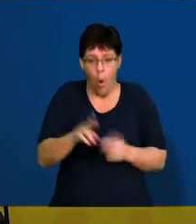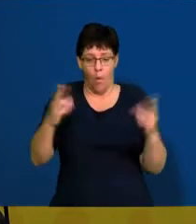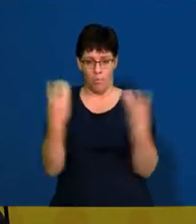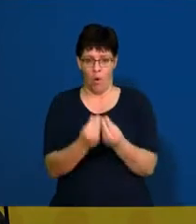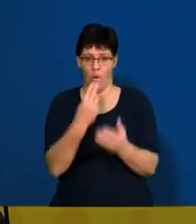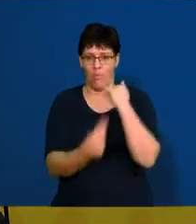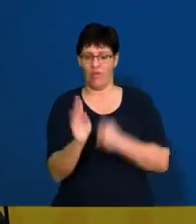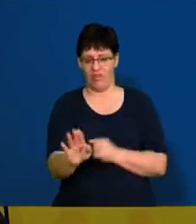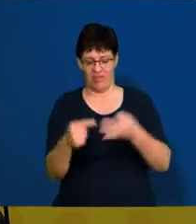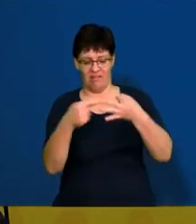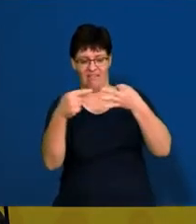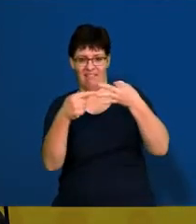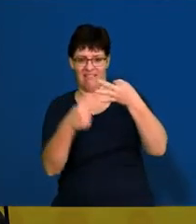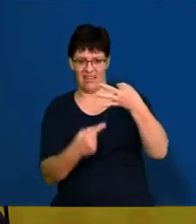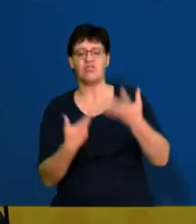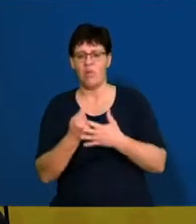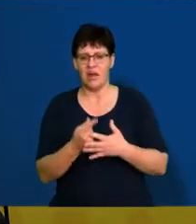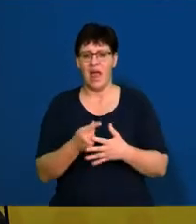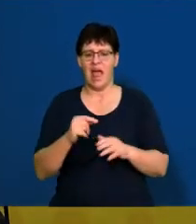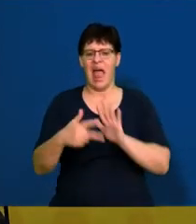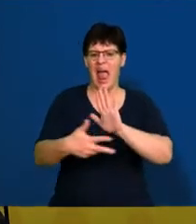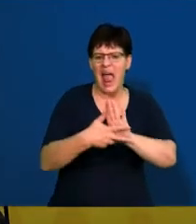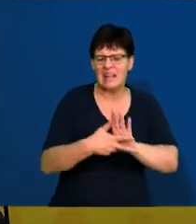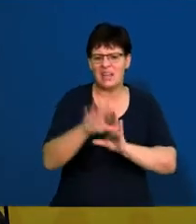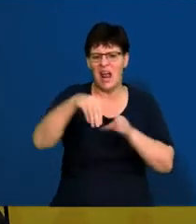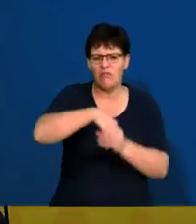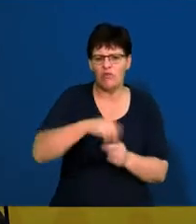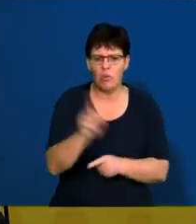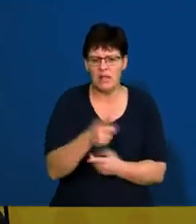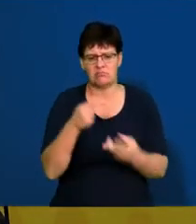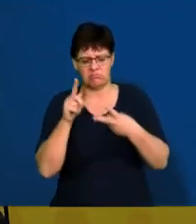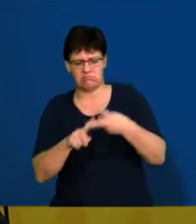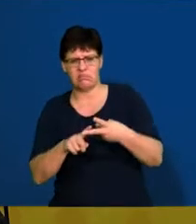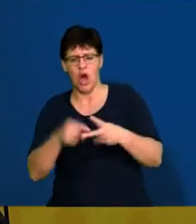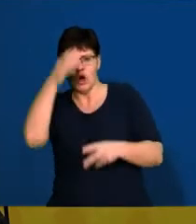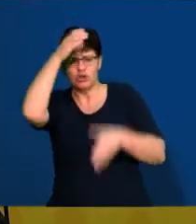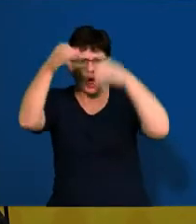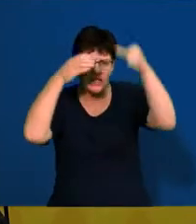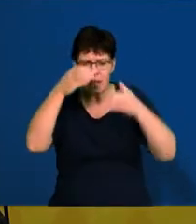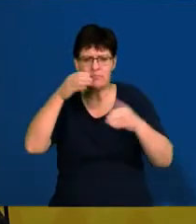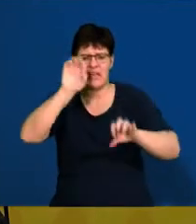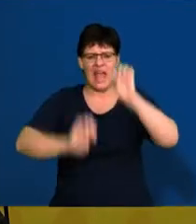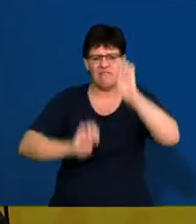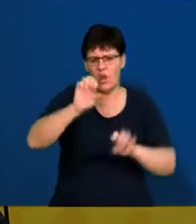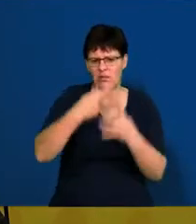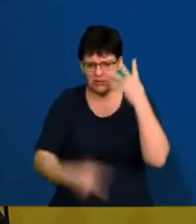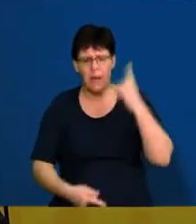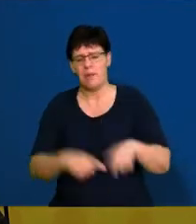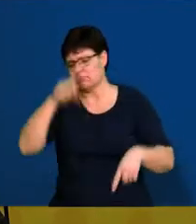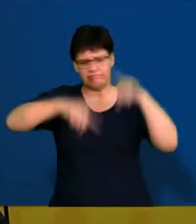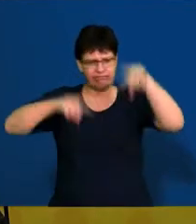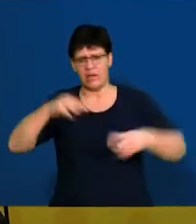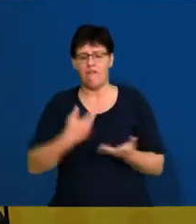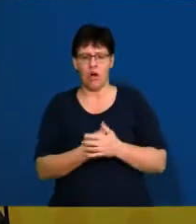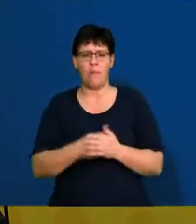what this act is, for example, all the way up to where you have to evaluate different concepts. So there's going to be a wide range of questions from one